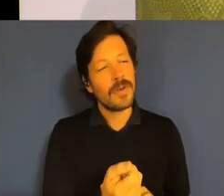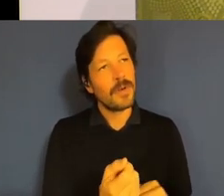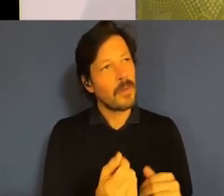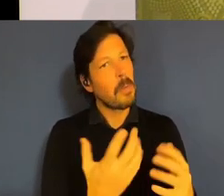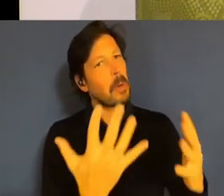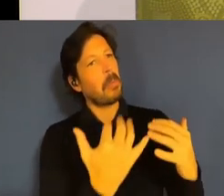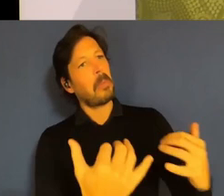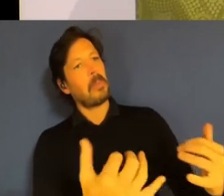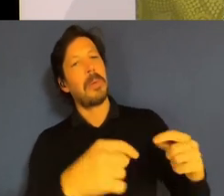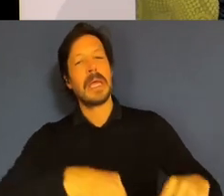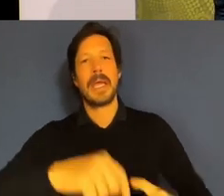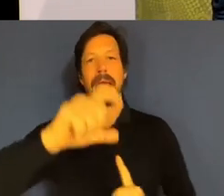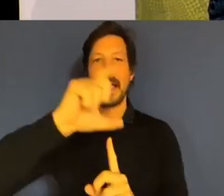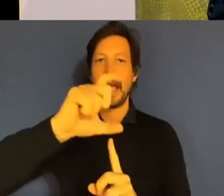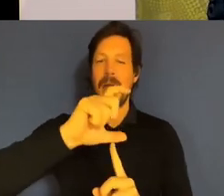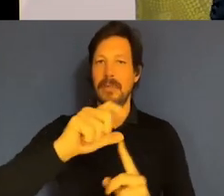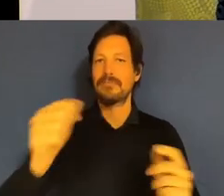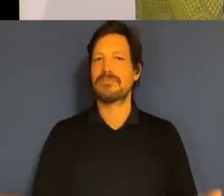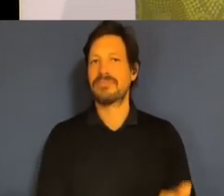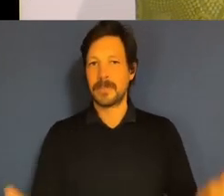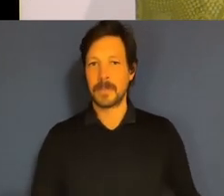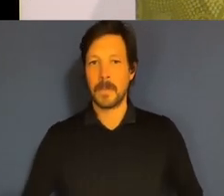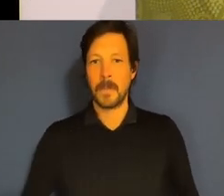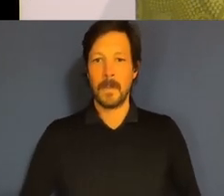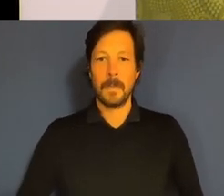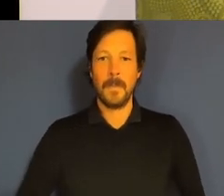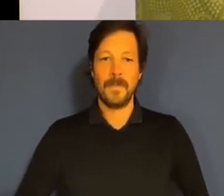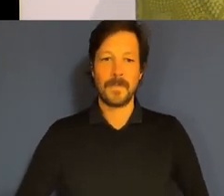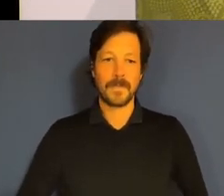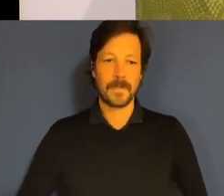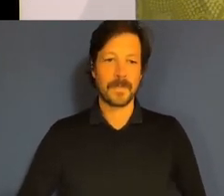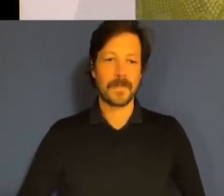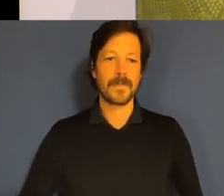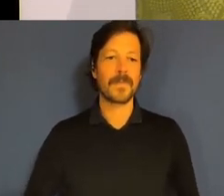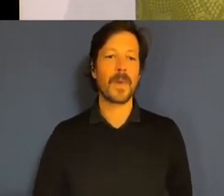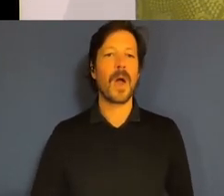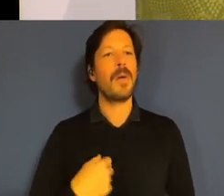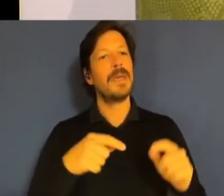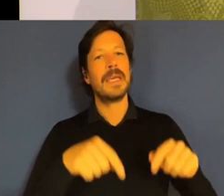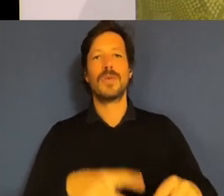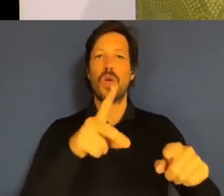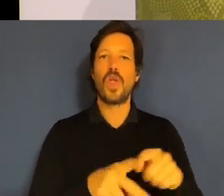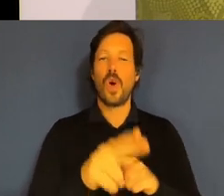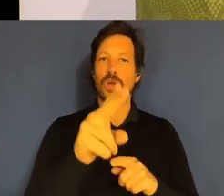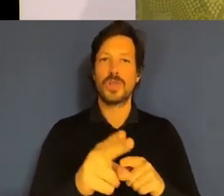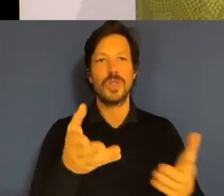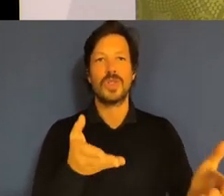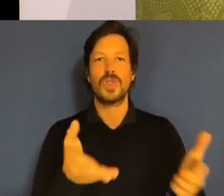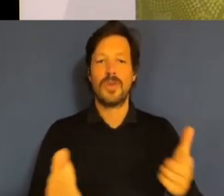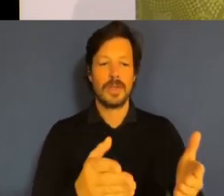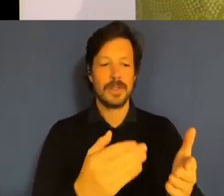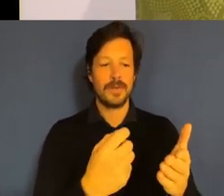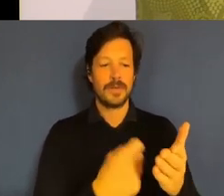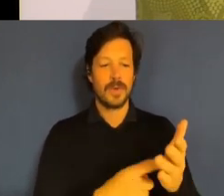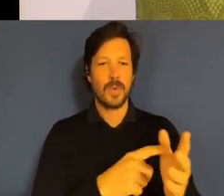in Canberra. So I'm here to launch the State of the Service Roadshow series, and I see that it's going to go on a